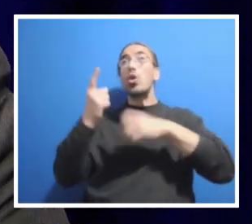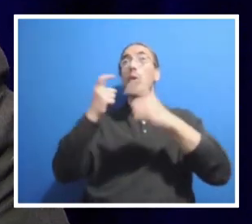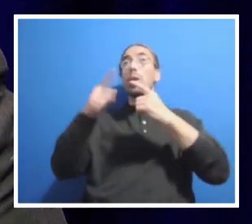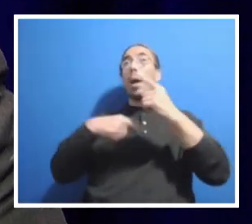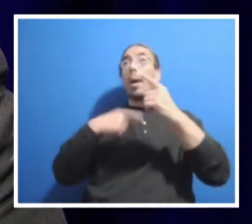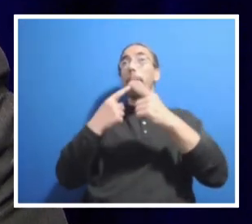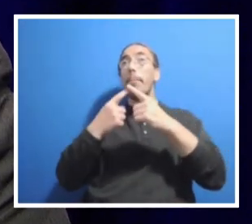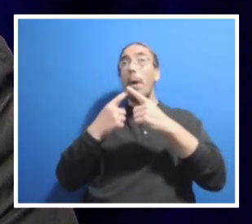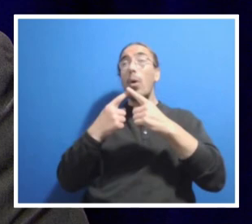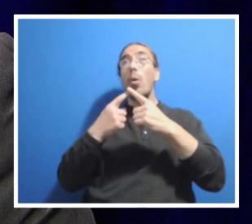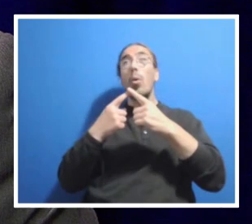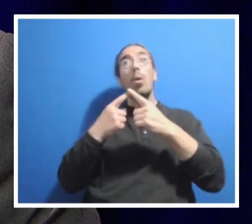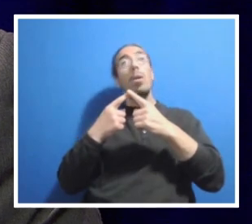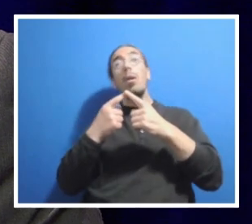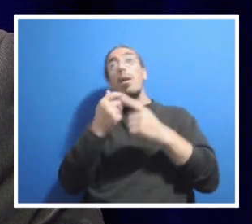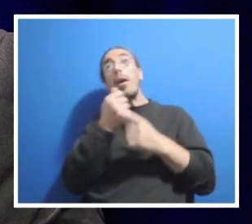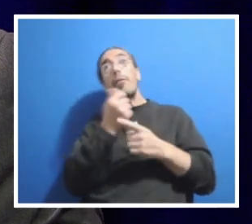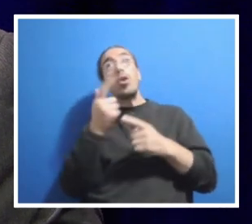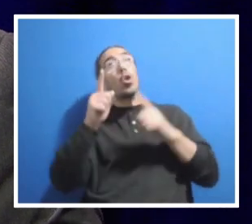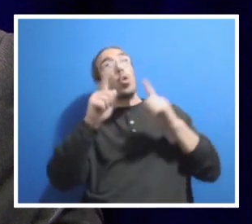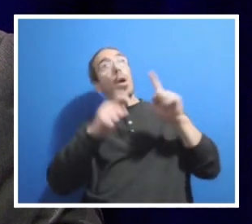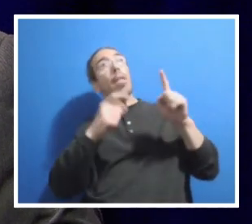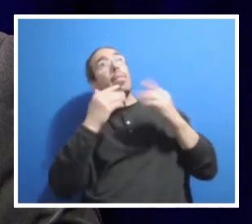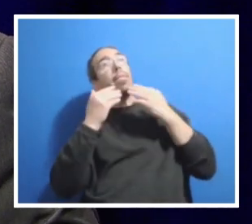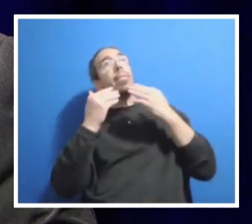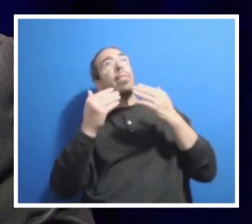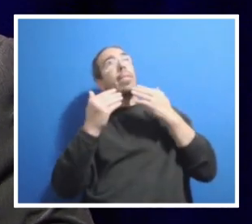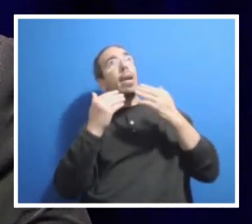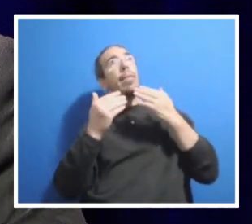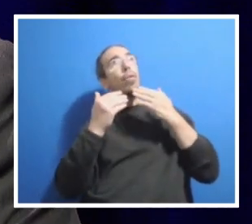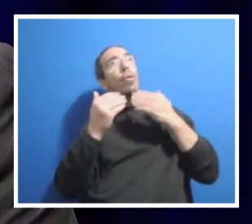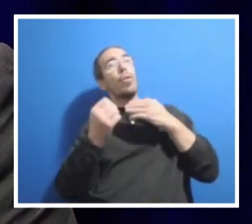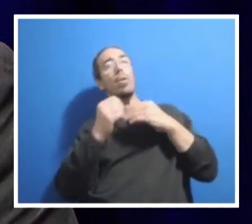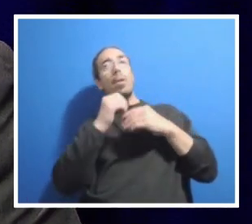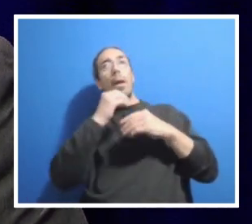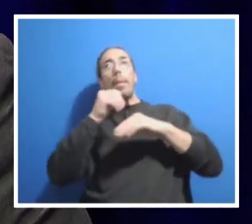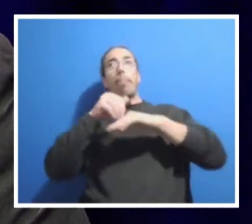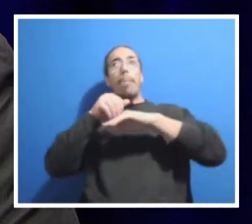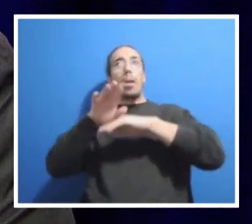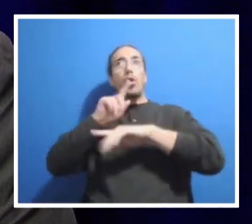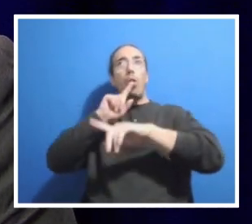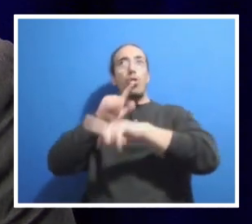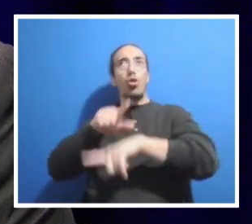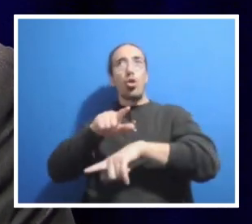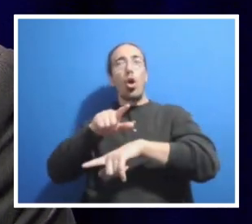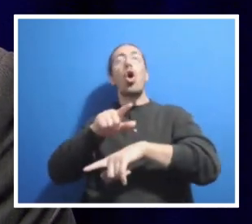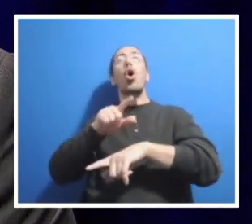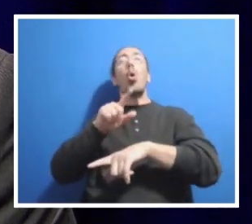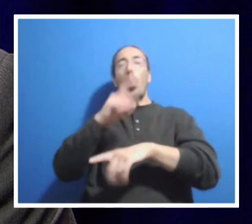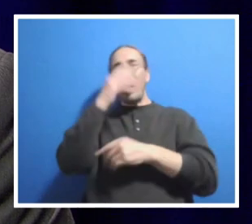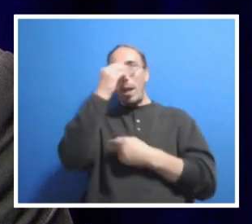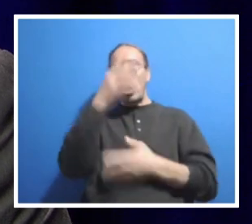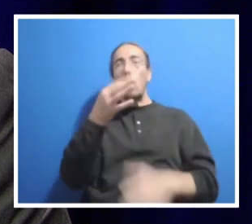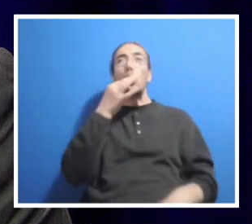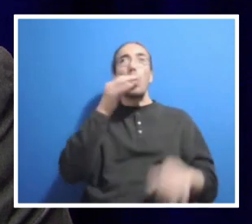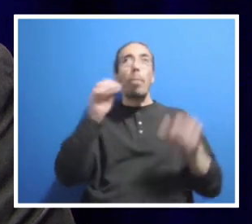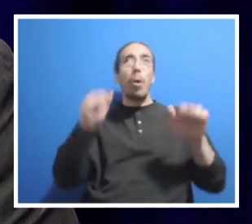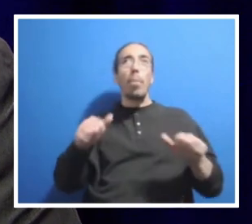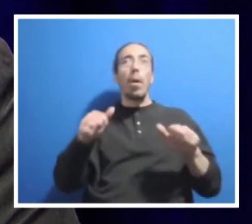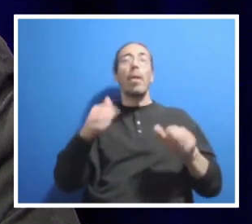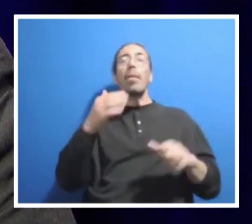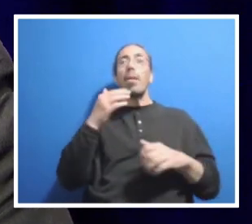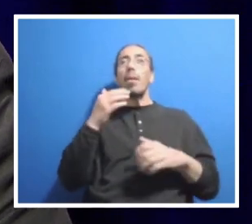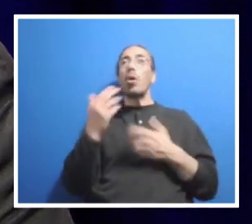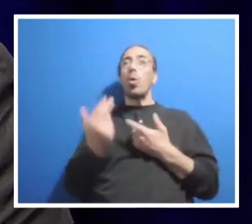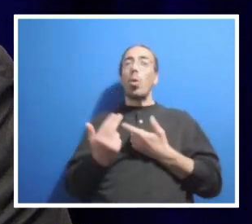Thank you so much for submitting them. We will make every effort to follow up with those as soon as possible. Stay tuned to Penn State Today, where we will announce